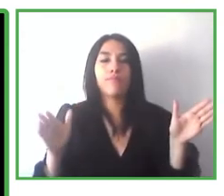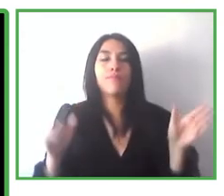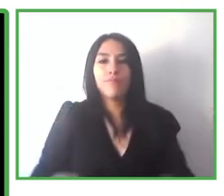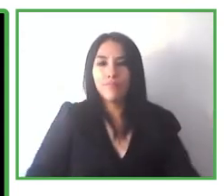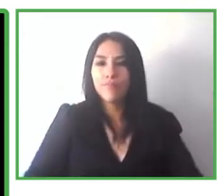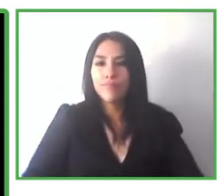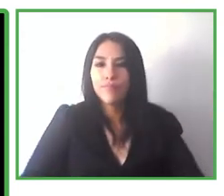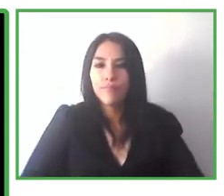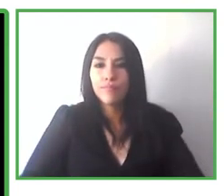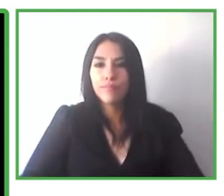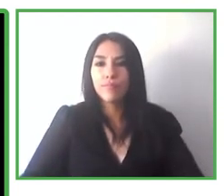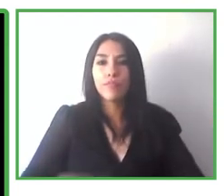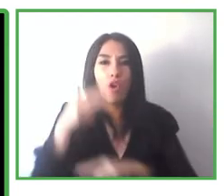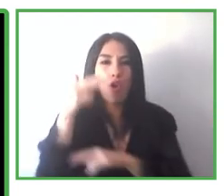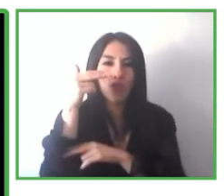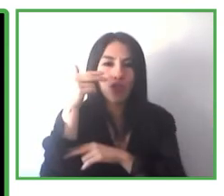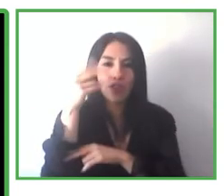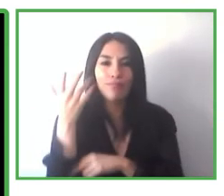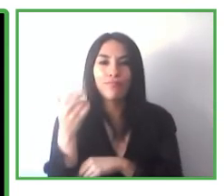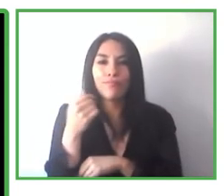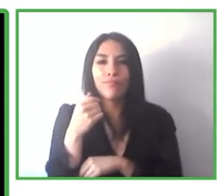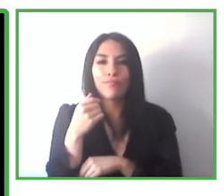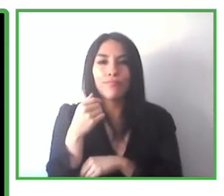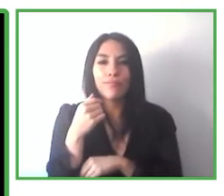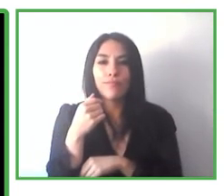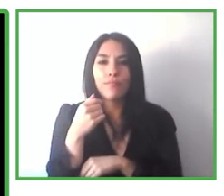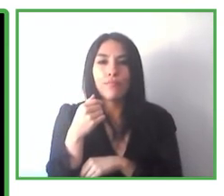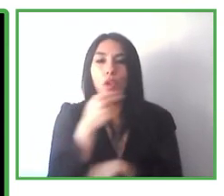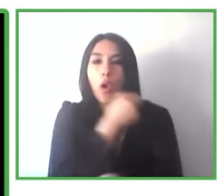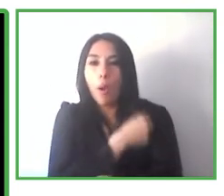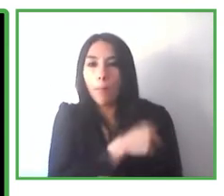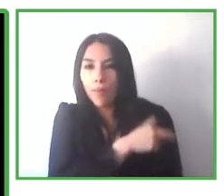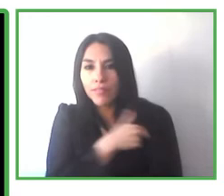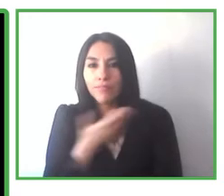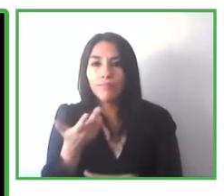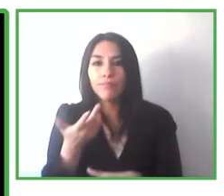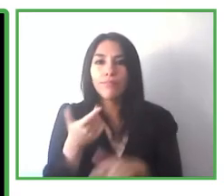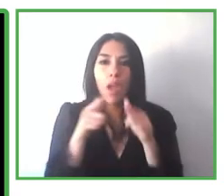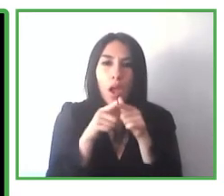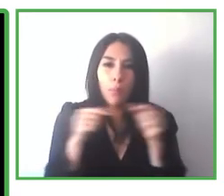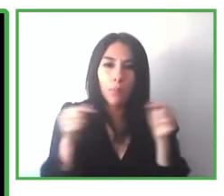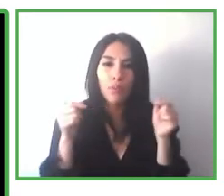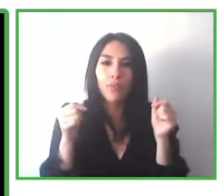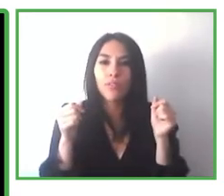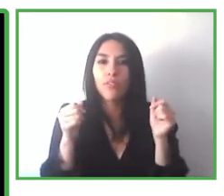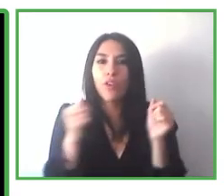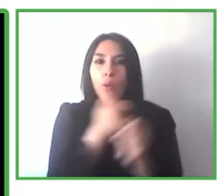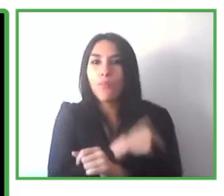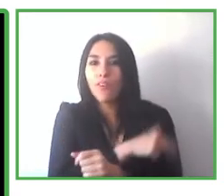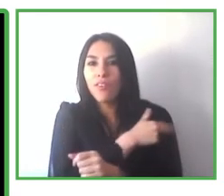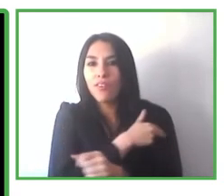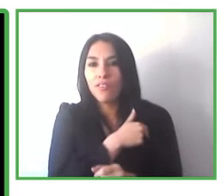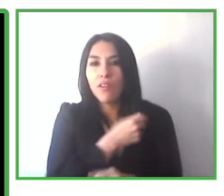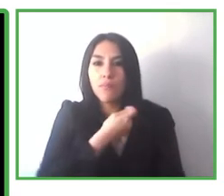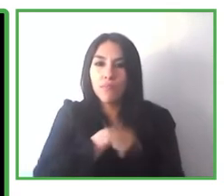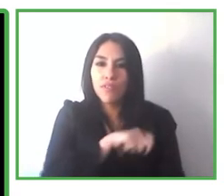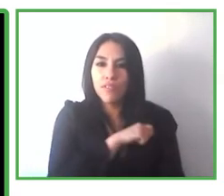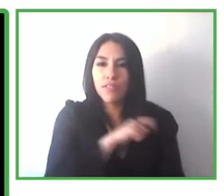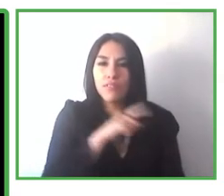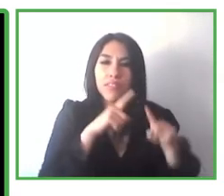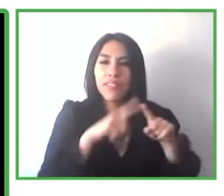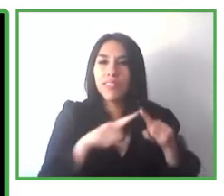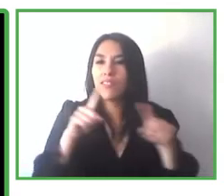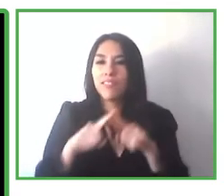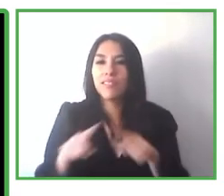where we can distinguish the bathrooms if there were for women or for men, and we have different museums.